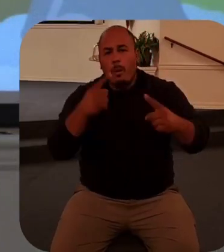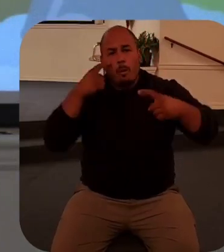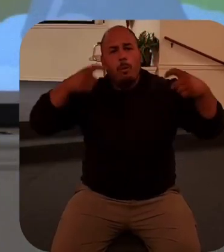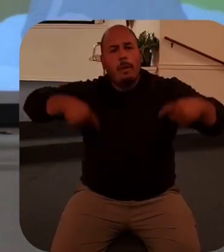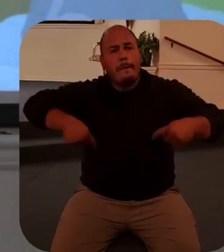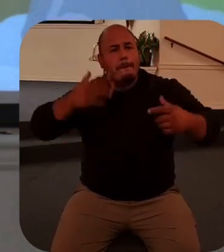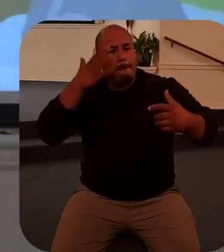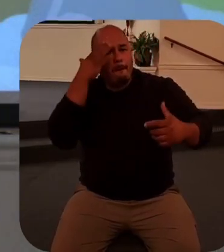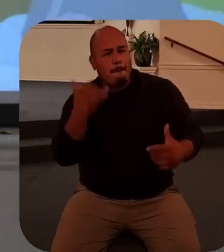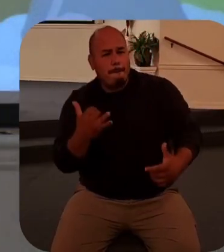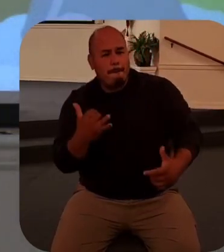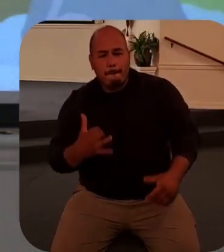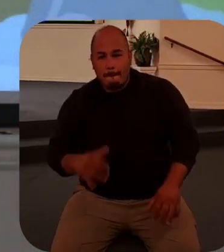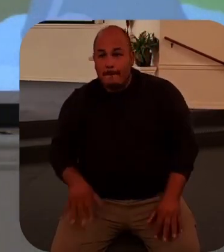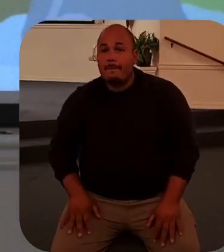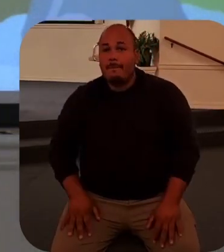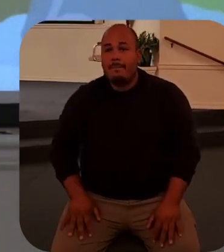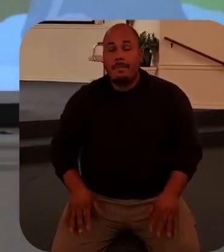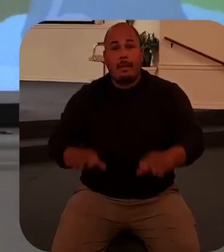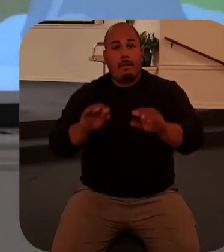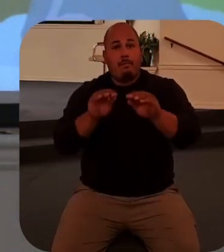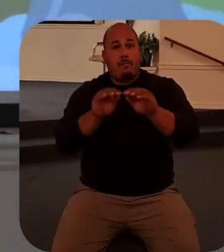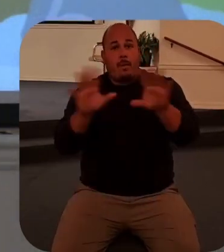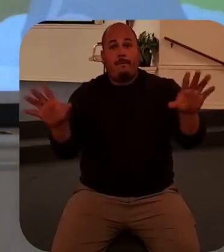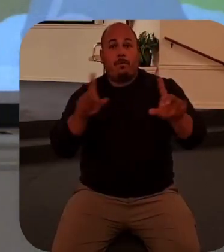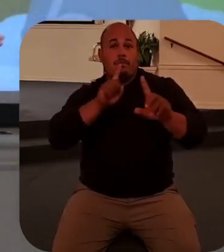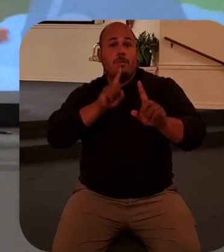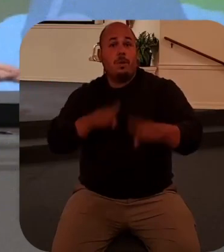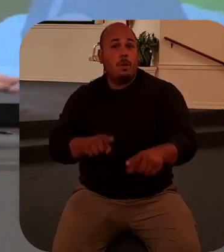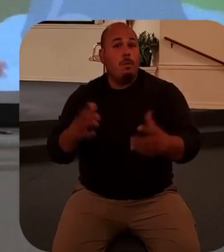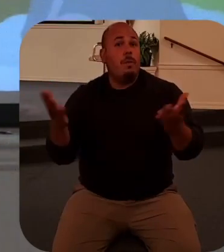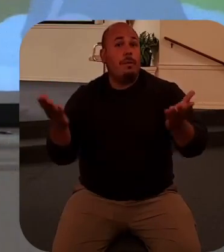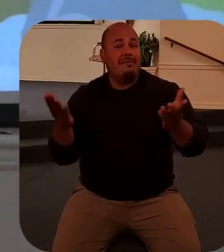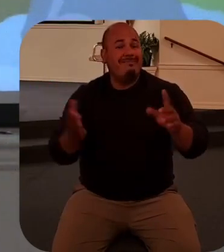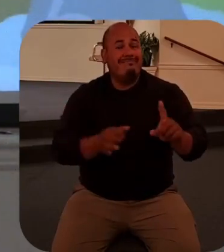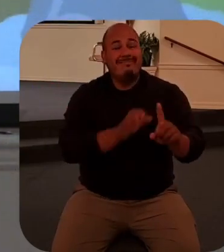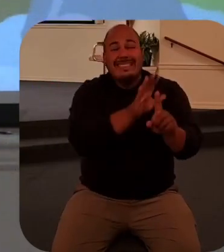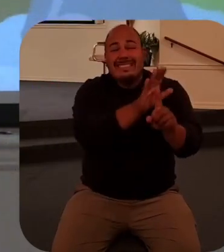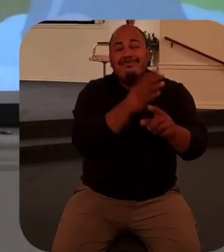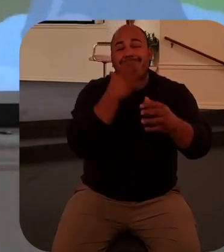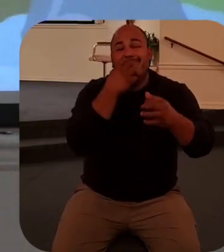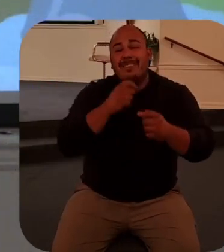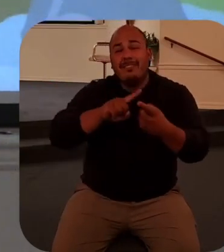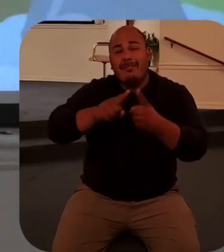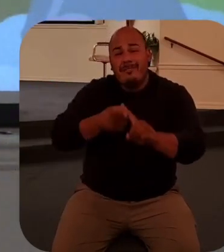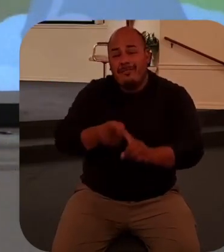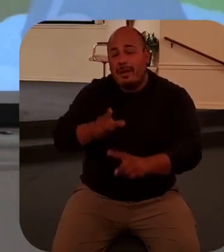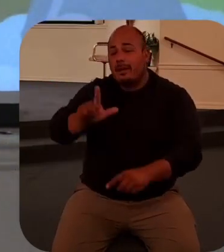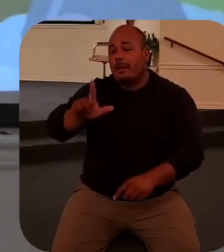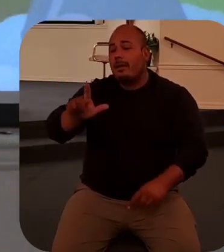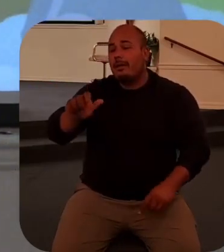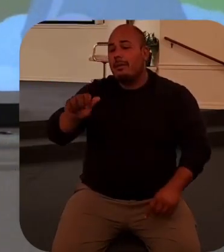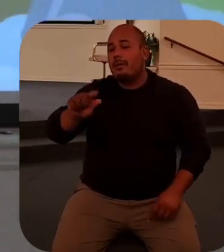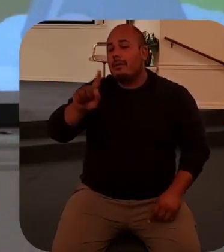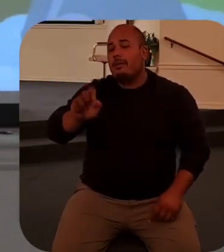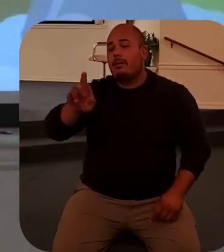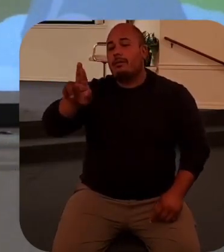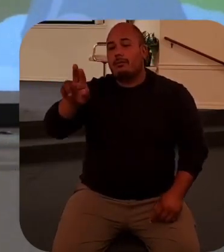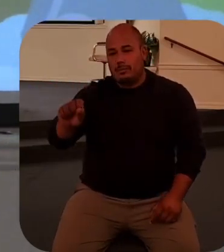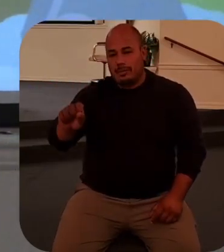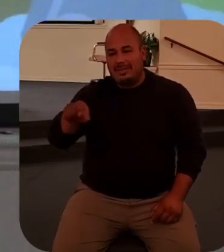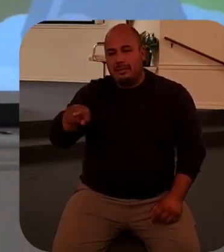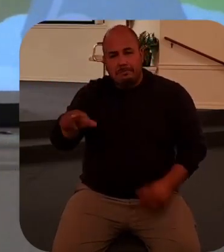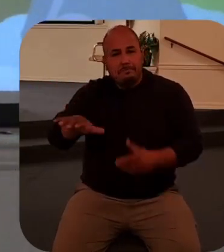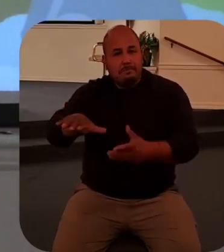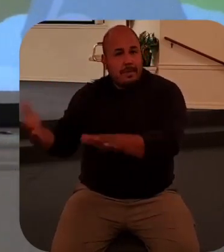Well, the most obvious answer seems to be that his dear friend Lazarus had died. It seems like good enough reason to weep.